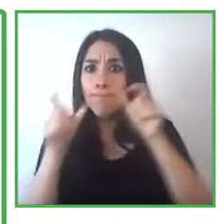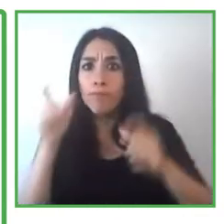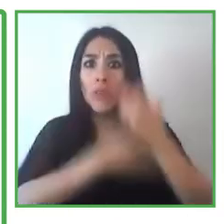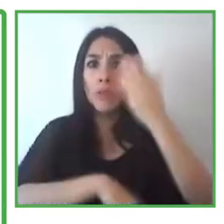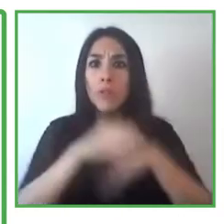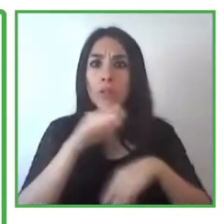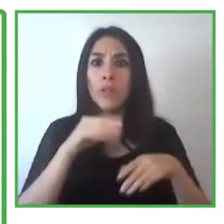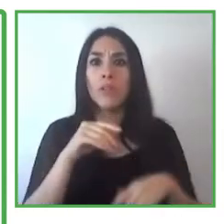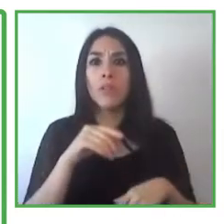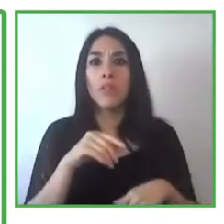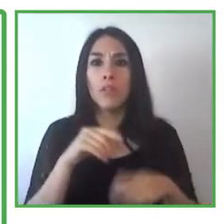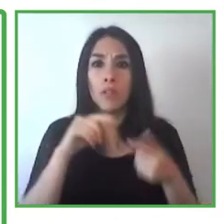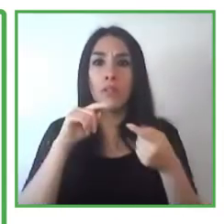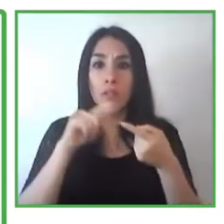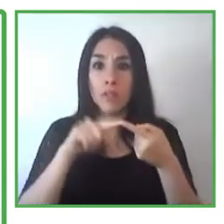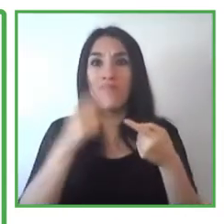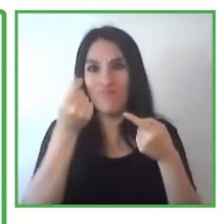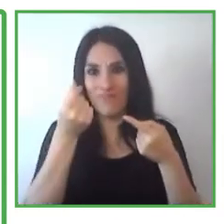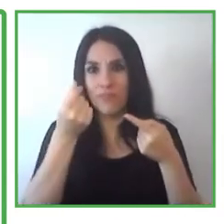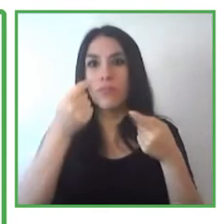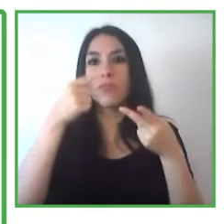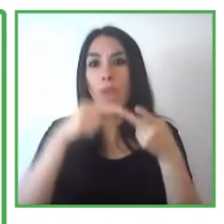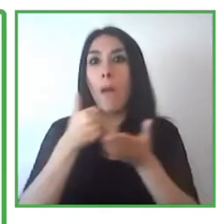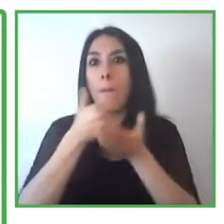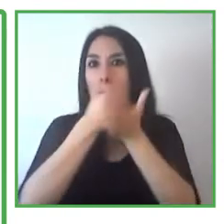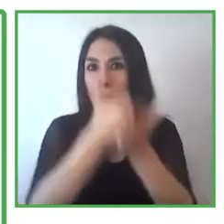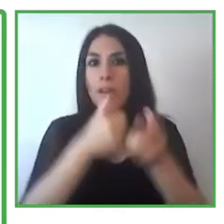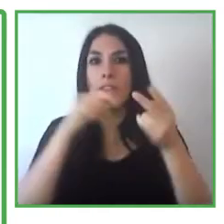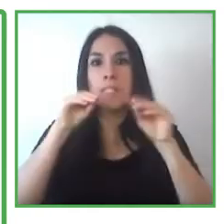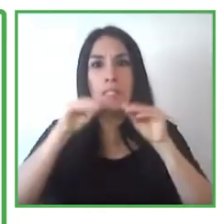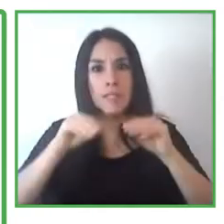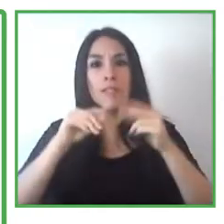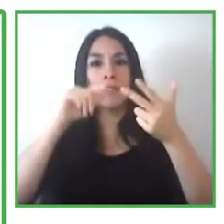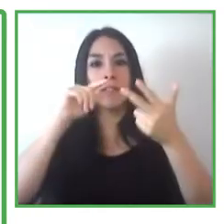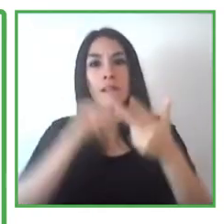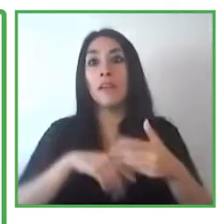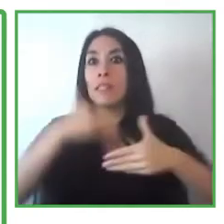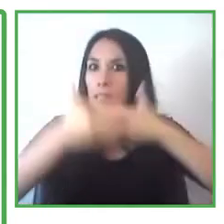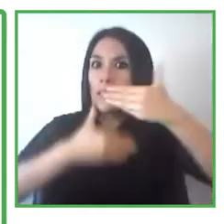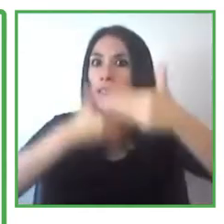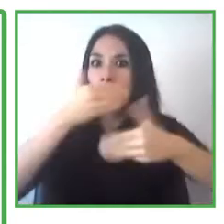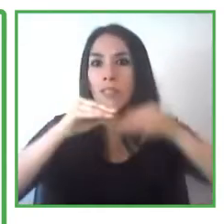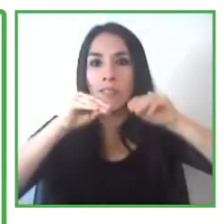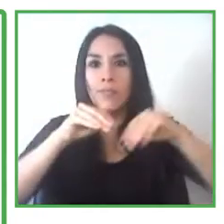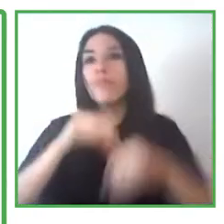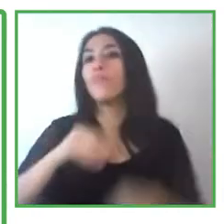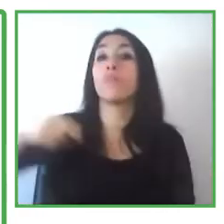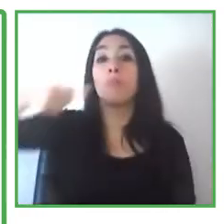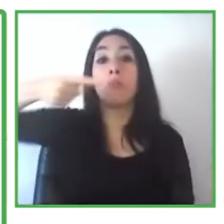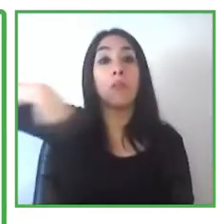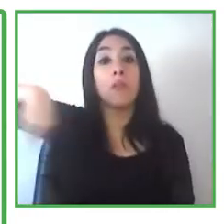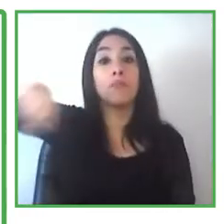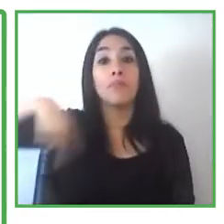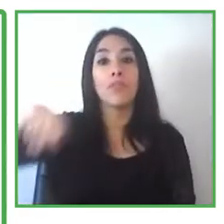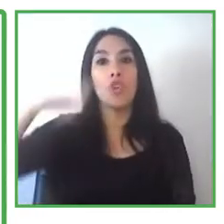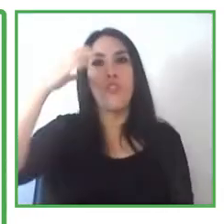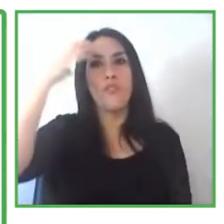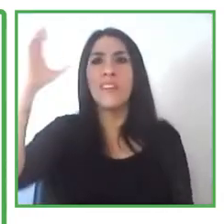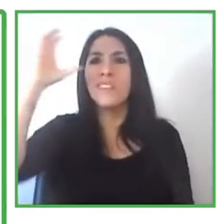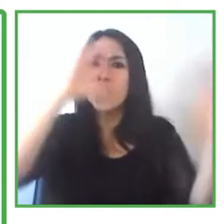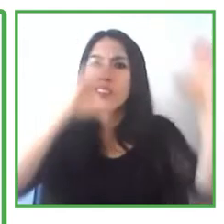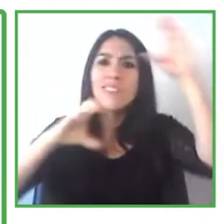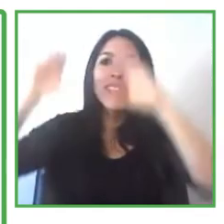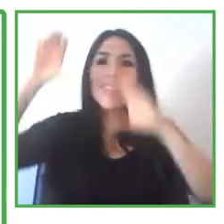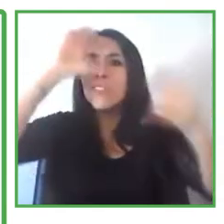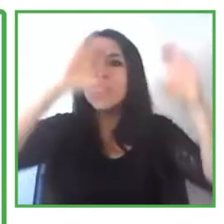other. So we have them with this economic subsidy. And as they are in this training program, we're connecting